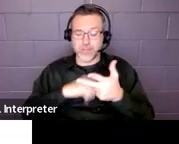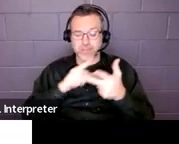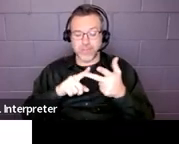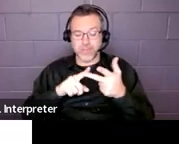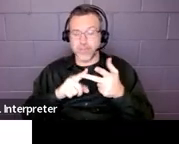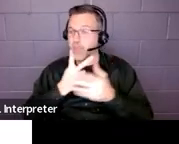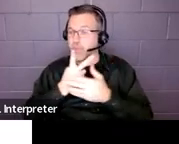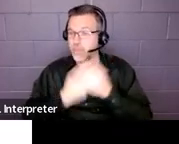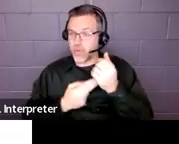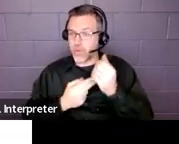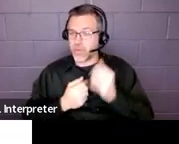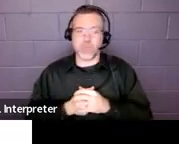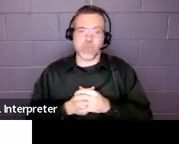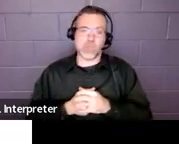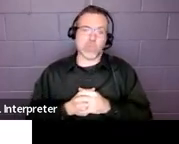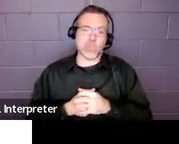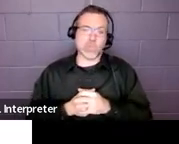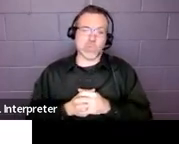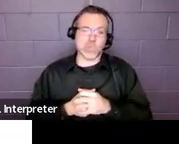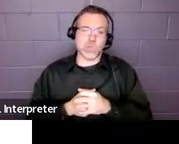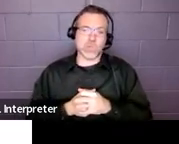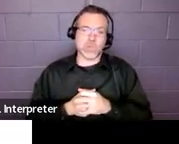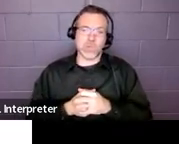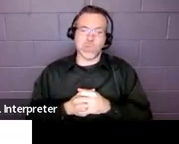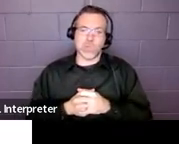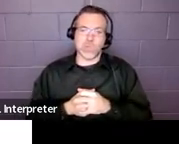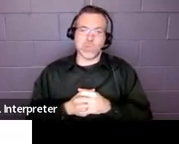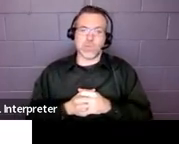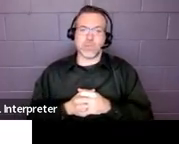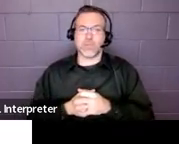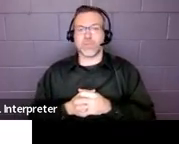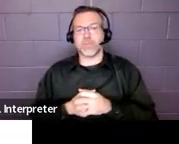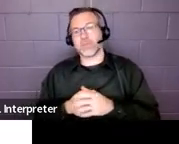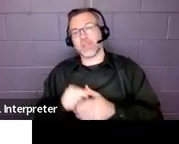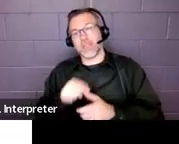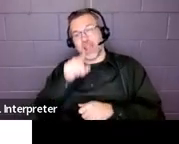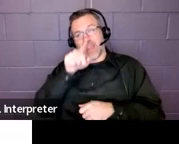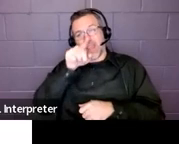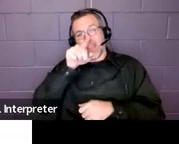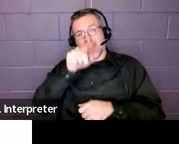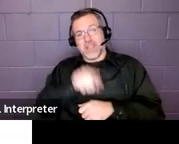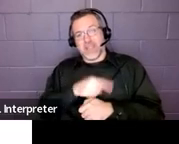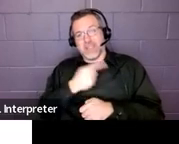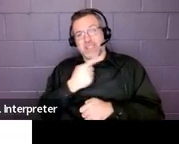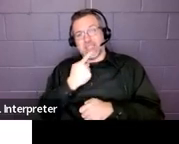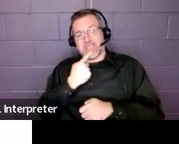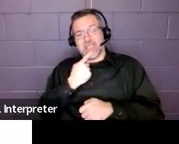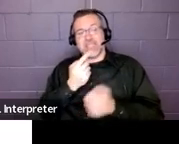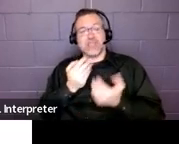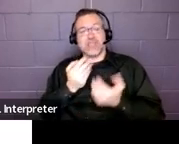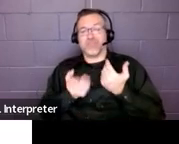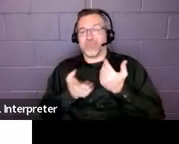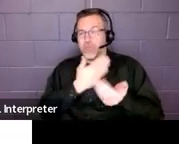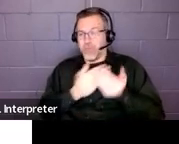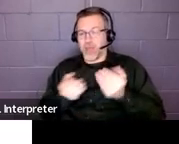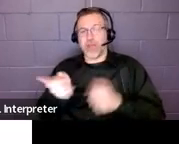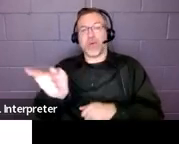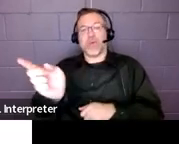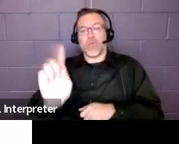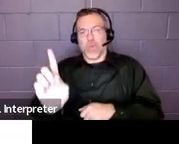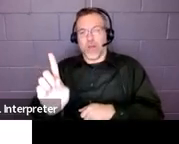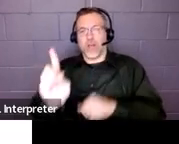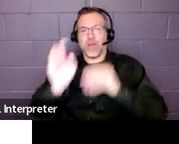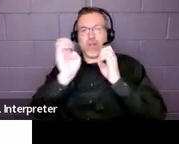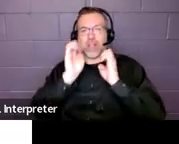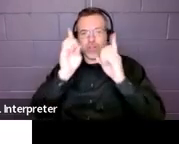So I talked about this piece. So this takes so that regardless of the educational setting, direct and related services